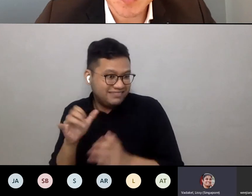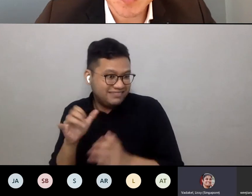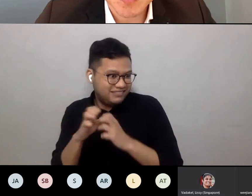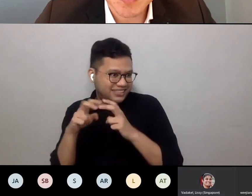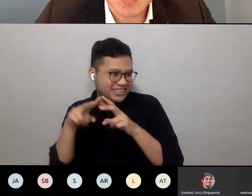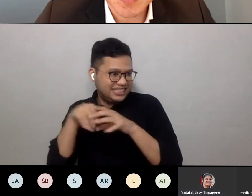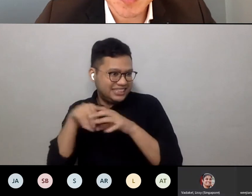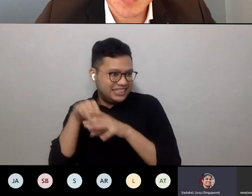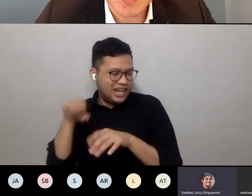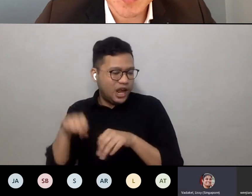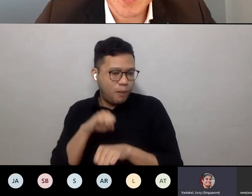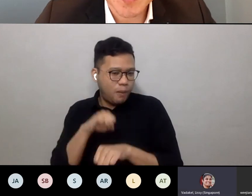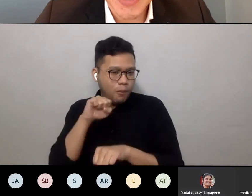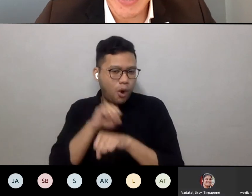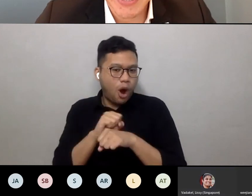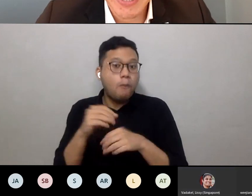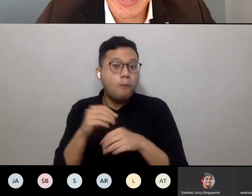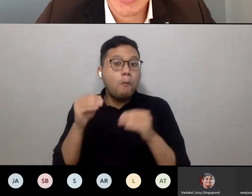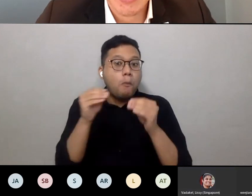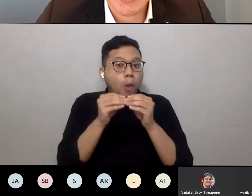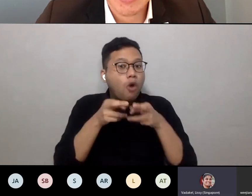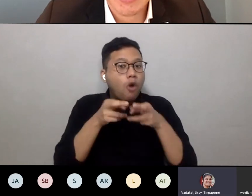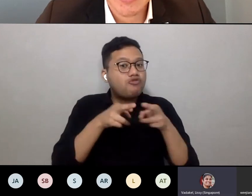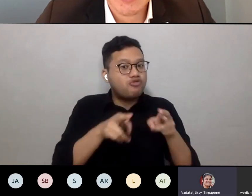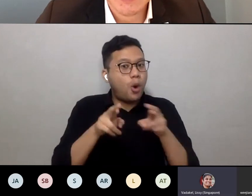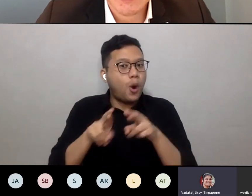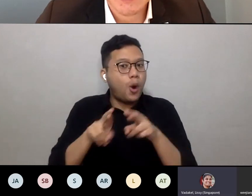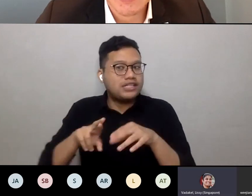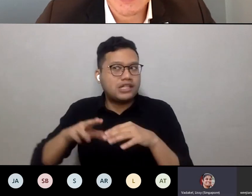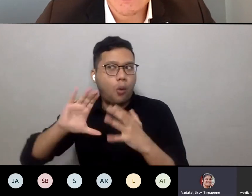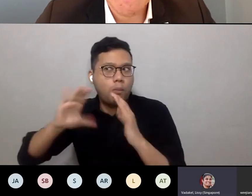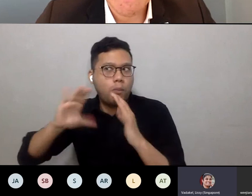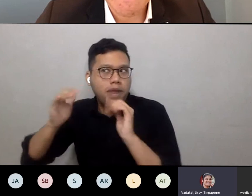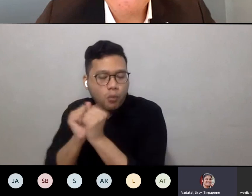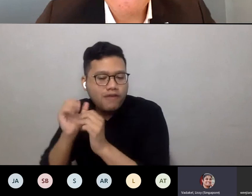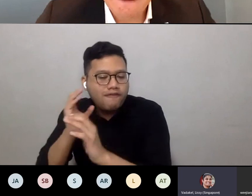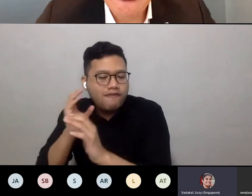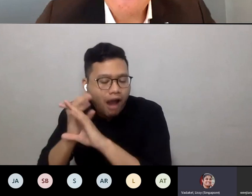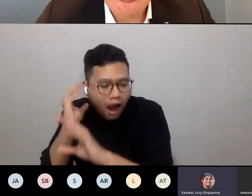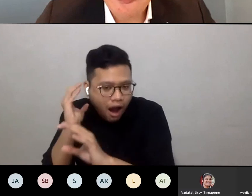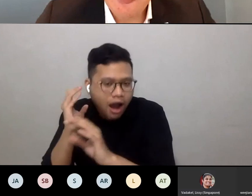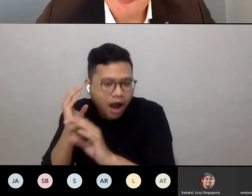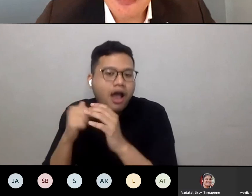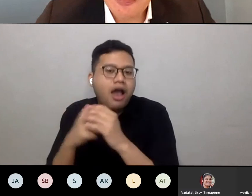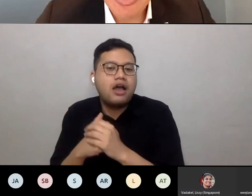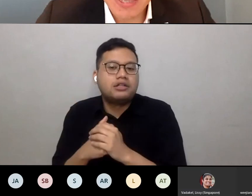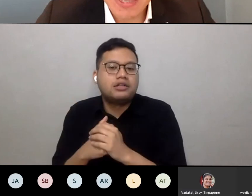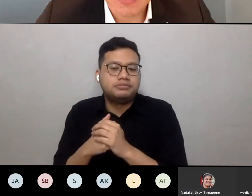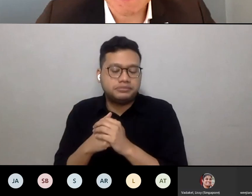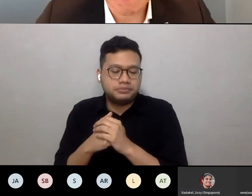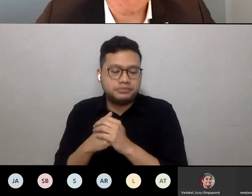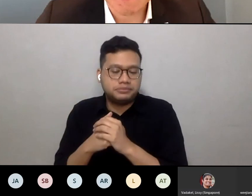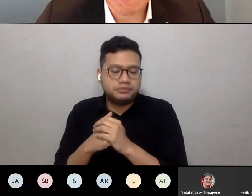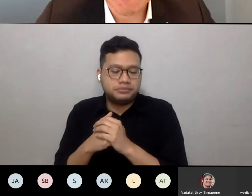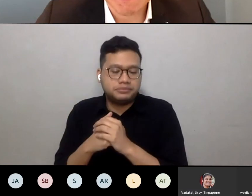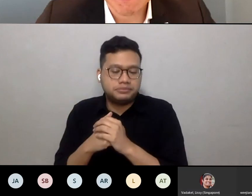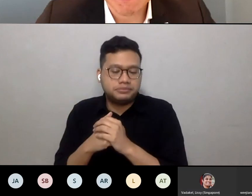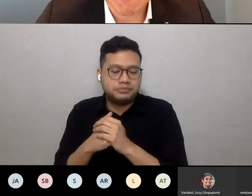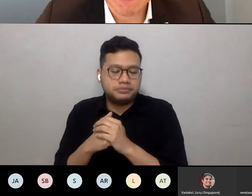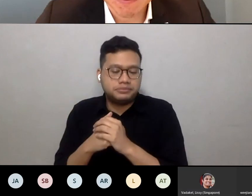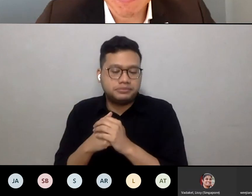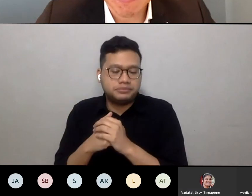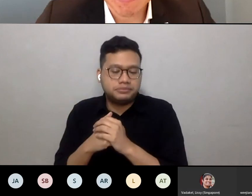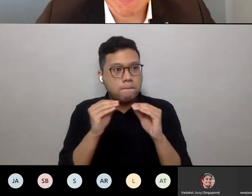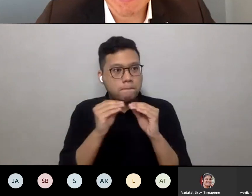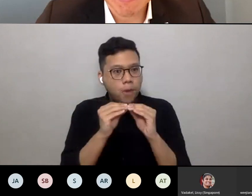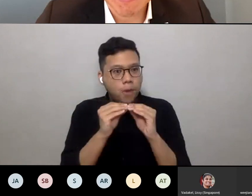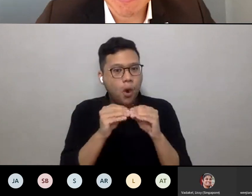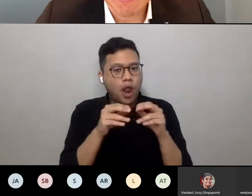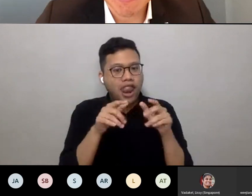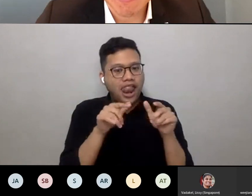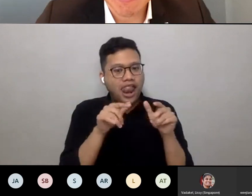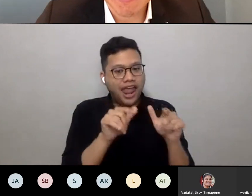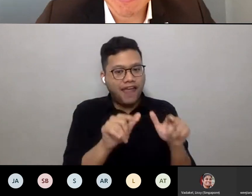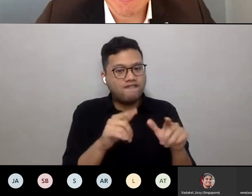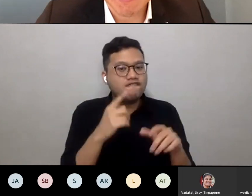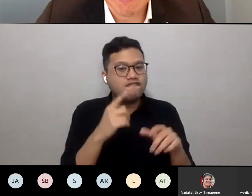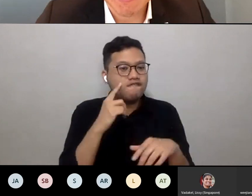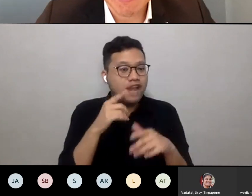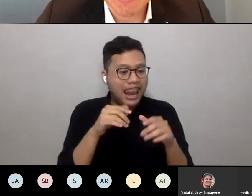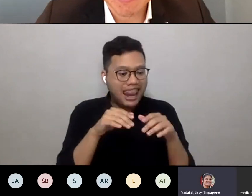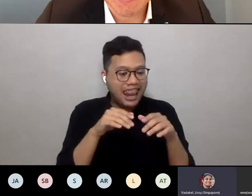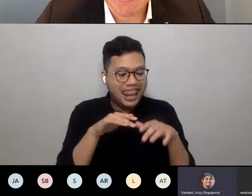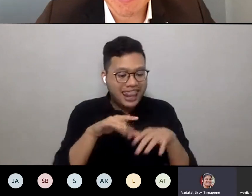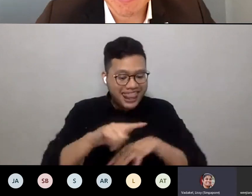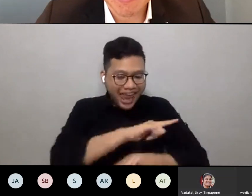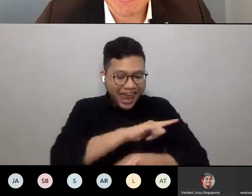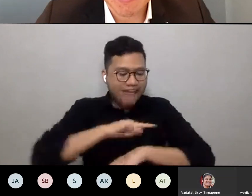I think there are more roads than cars. The number of land for the roads is much more than the land for the trees and then we push the bicycles